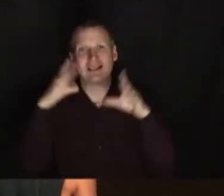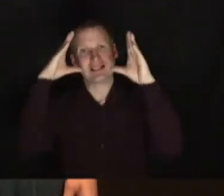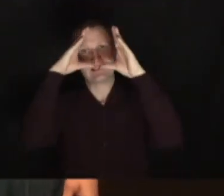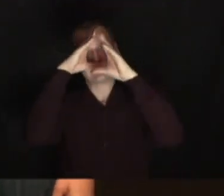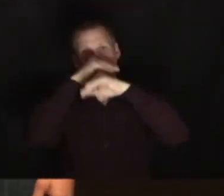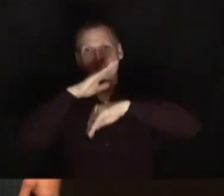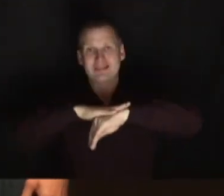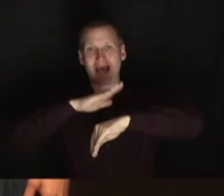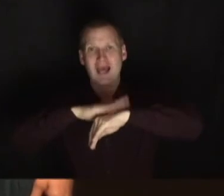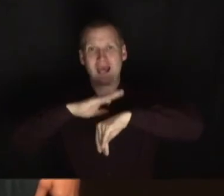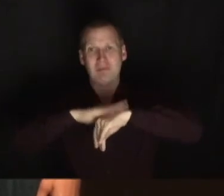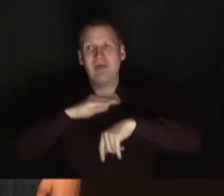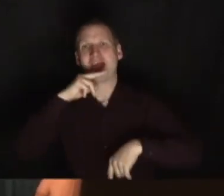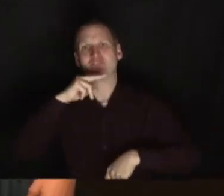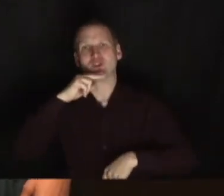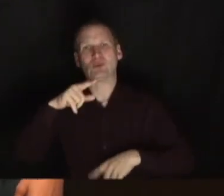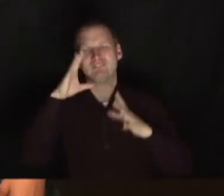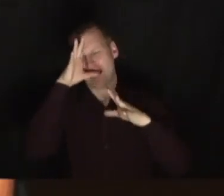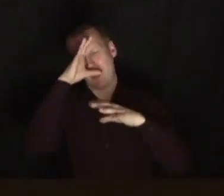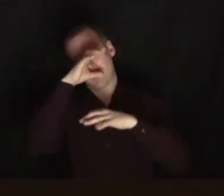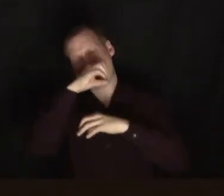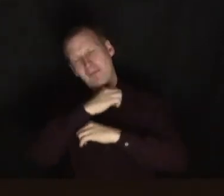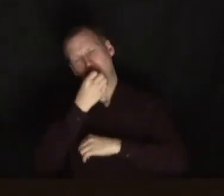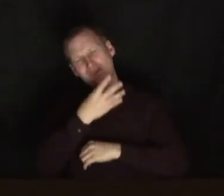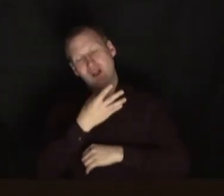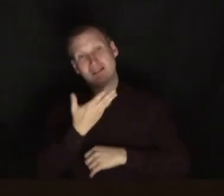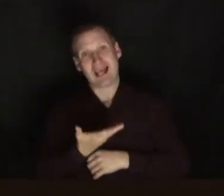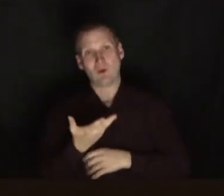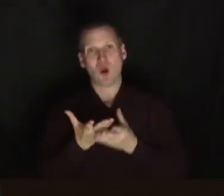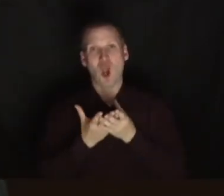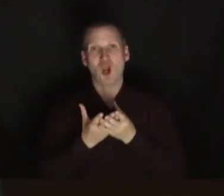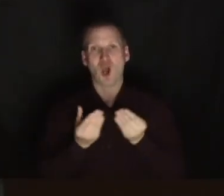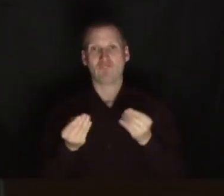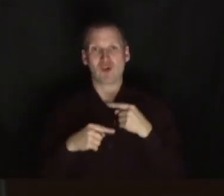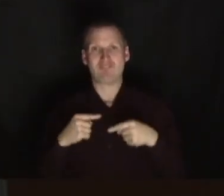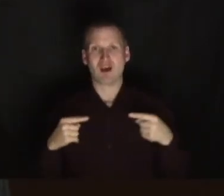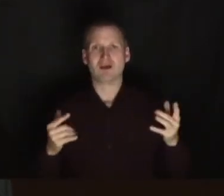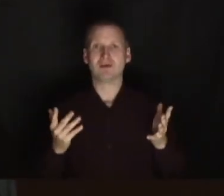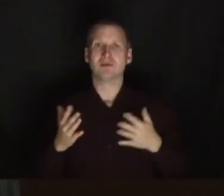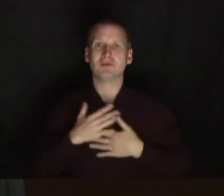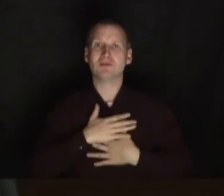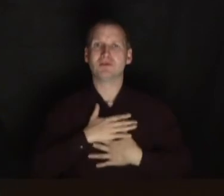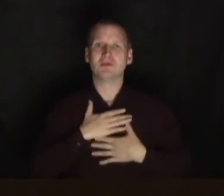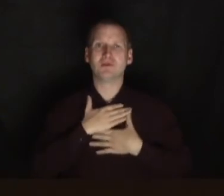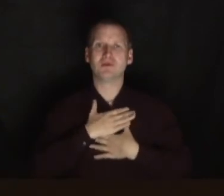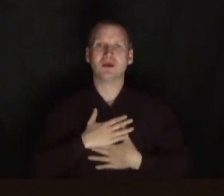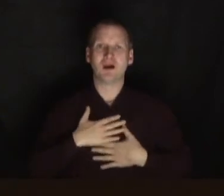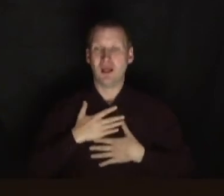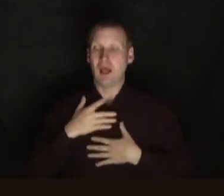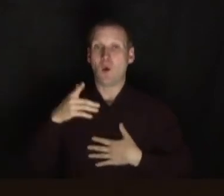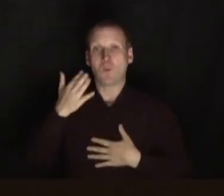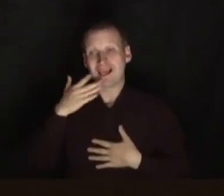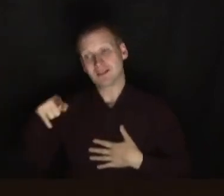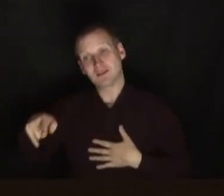used to be, it's a beautiful, beautiful thing and it is gone forever. But anyway, while it lasted, that was my time